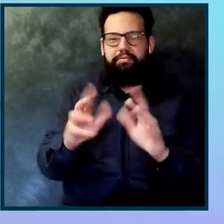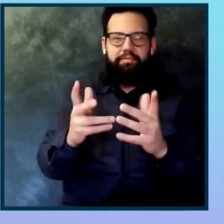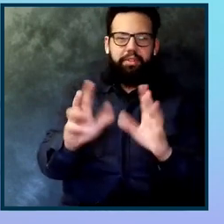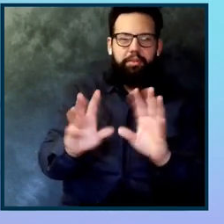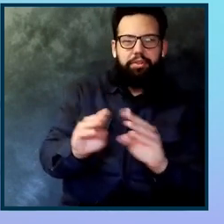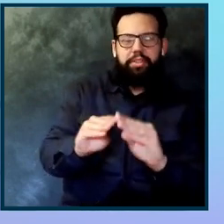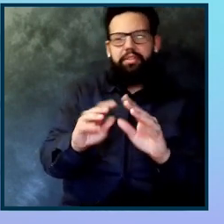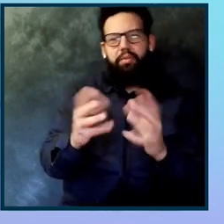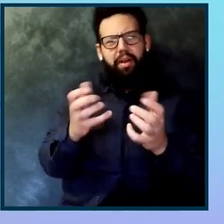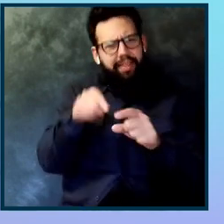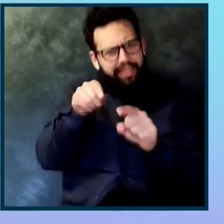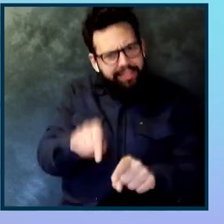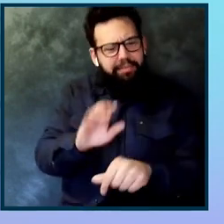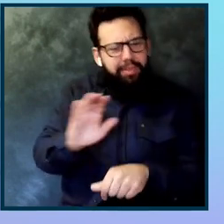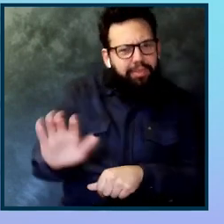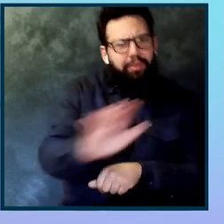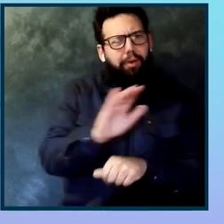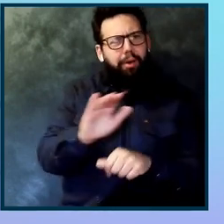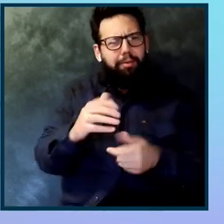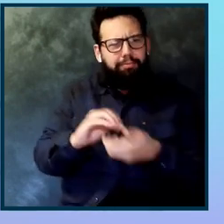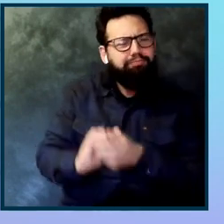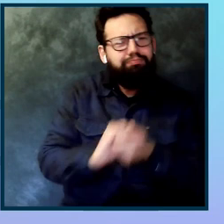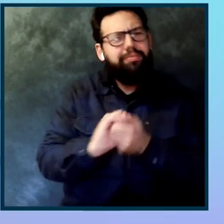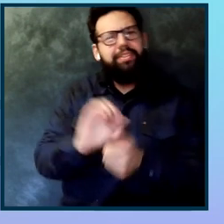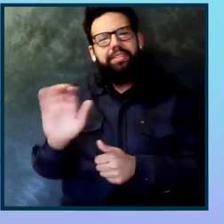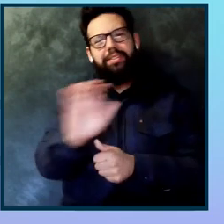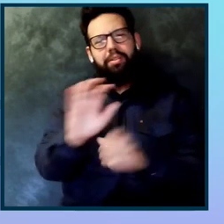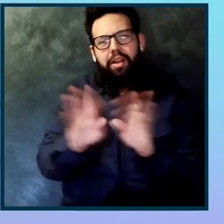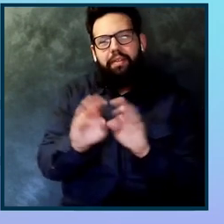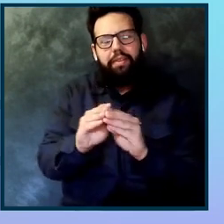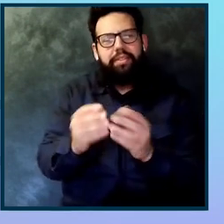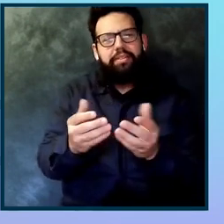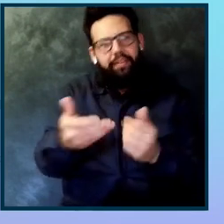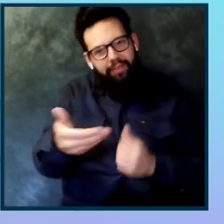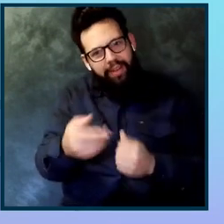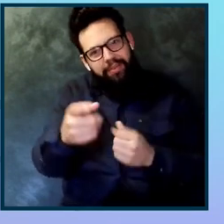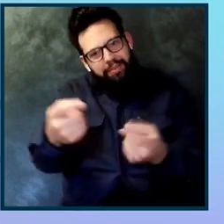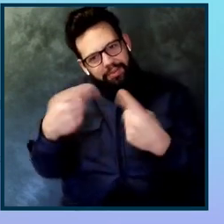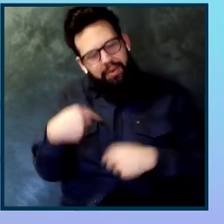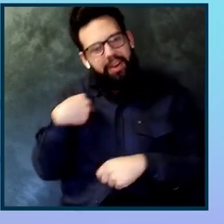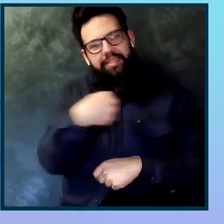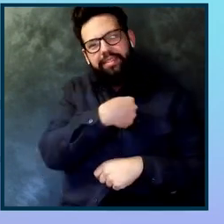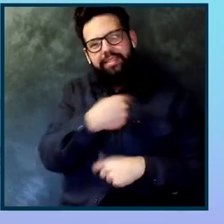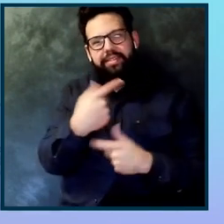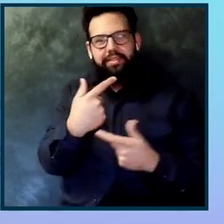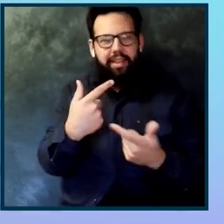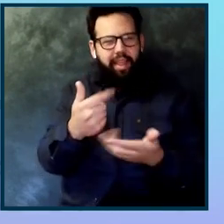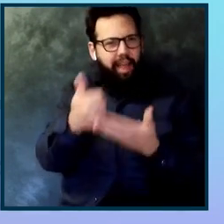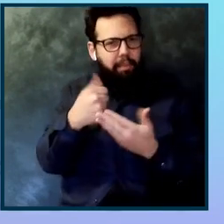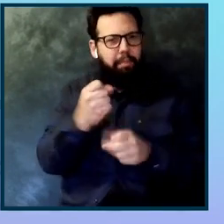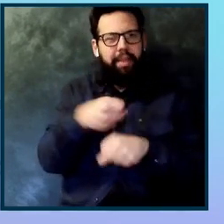and your conference. So we invite you to join us making Axe and AxeCon stronger, richer, and more diverse.